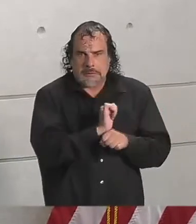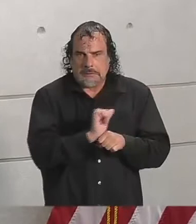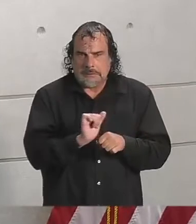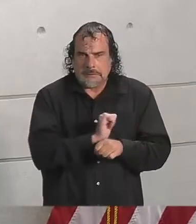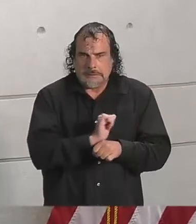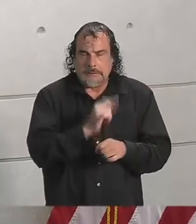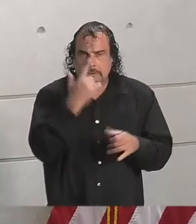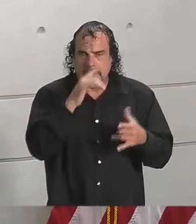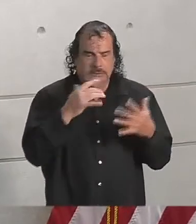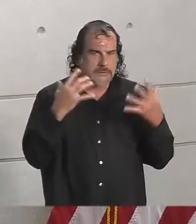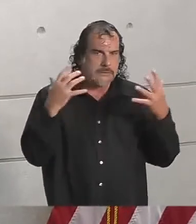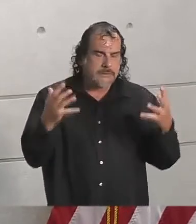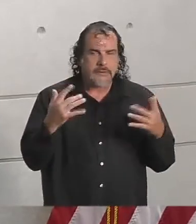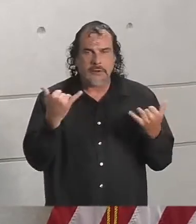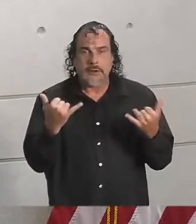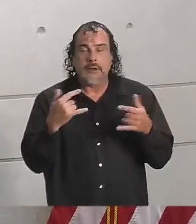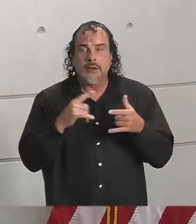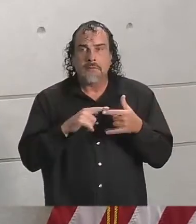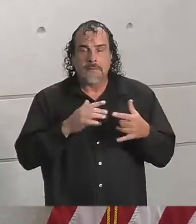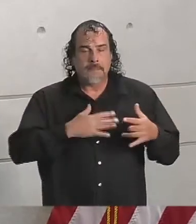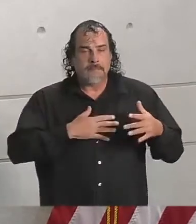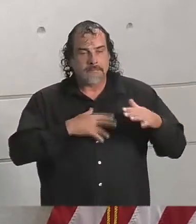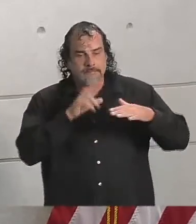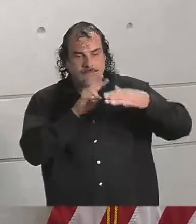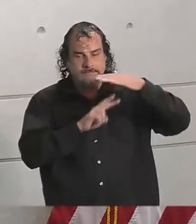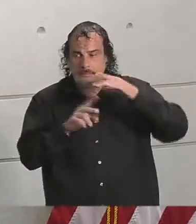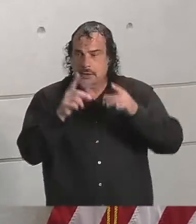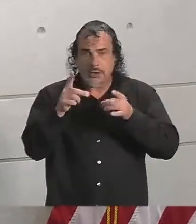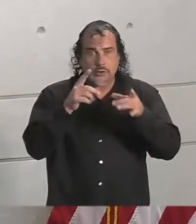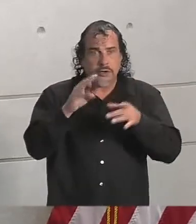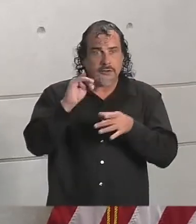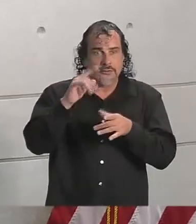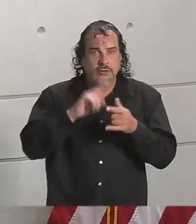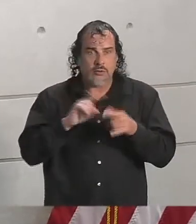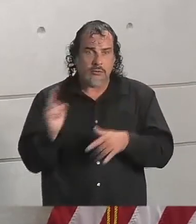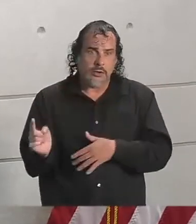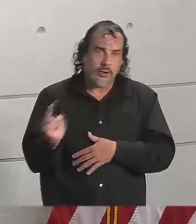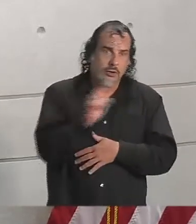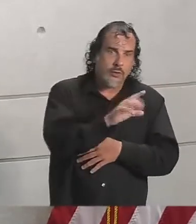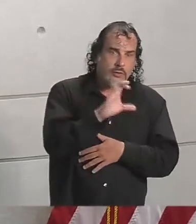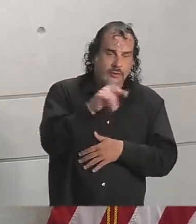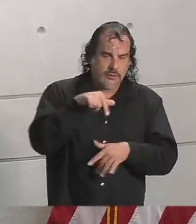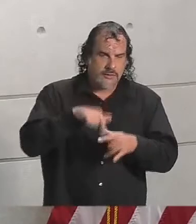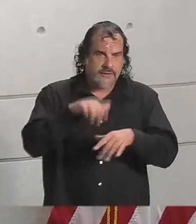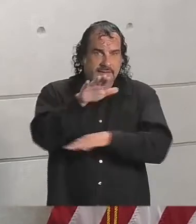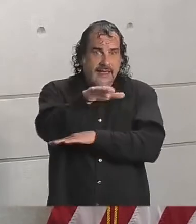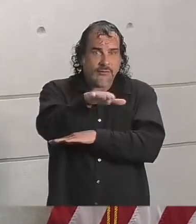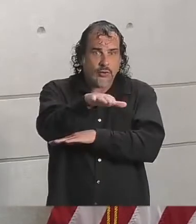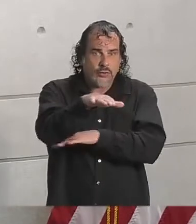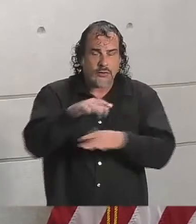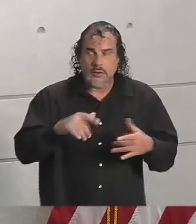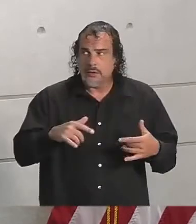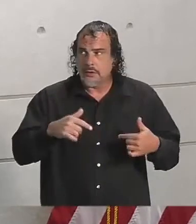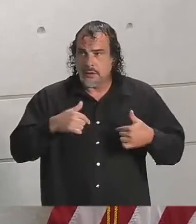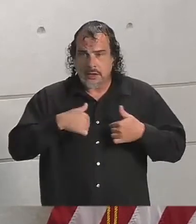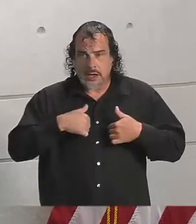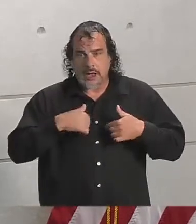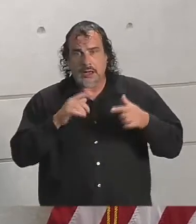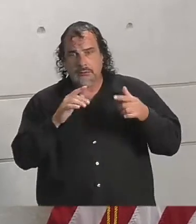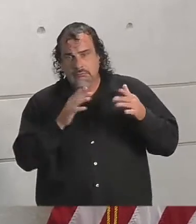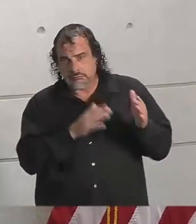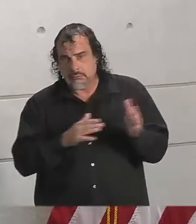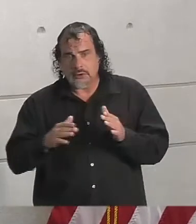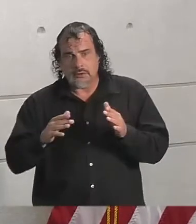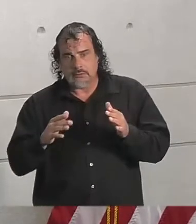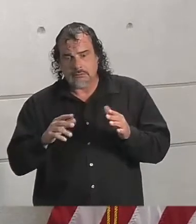so you know, it is my expectation that Director Michelle will be headed to the coast sometime later today, and I intend to